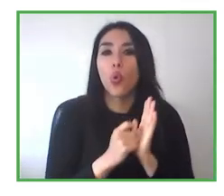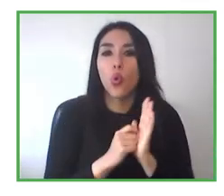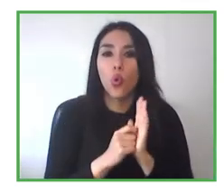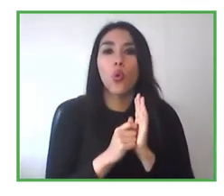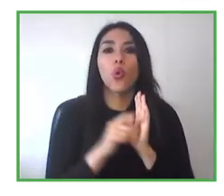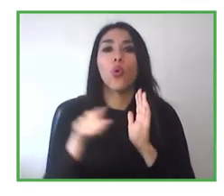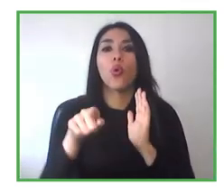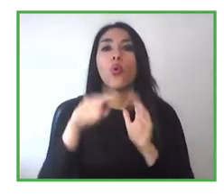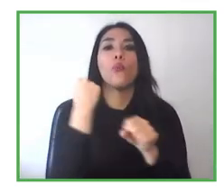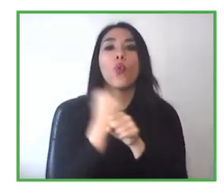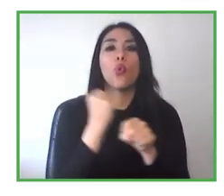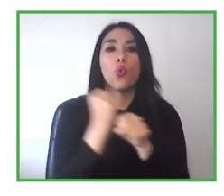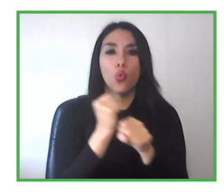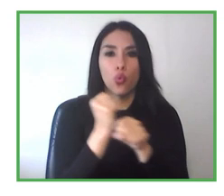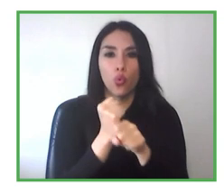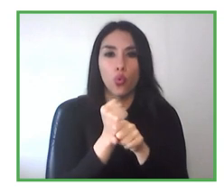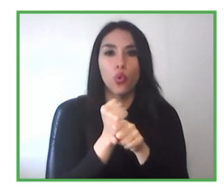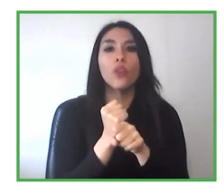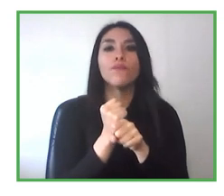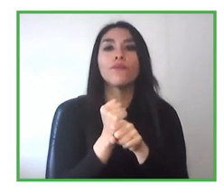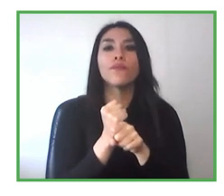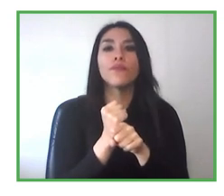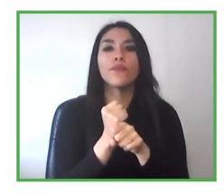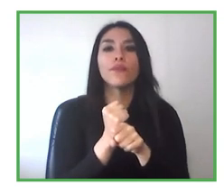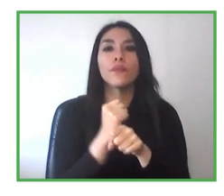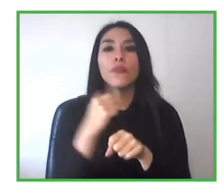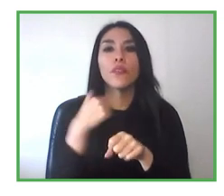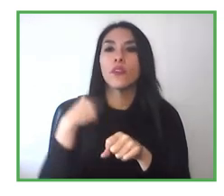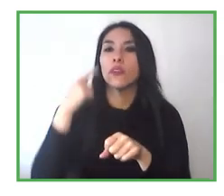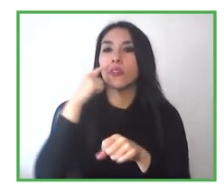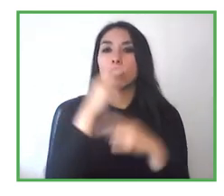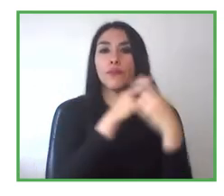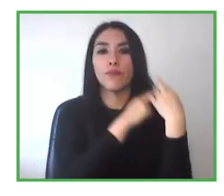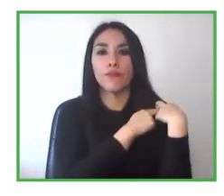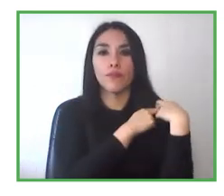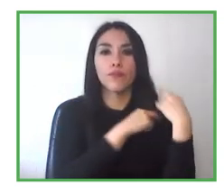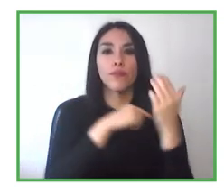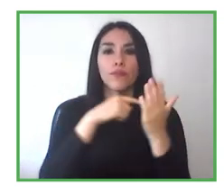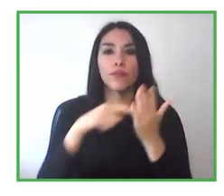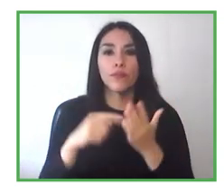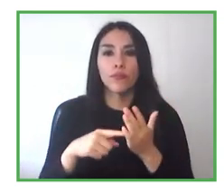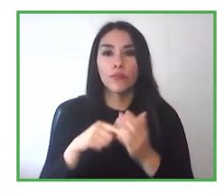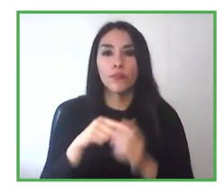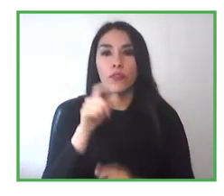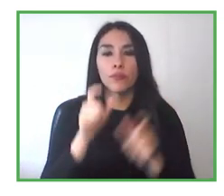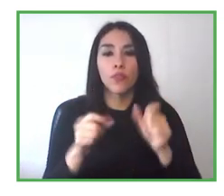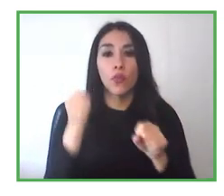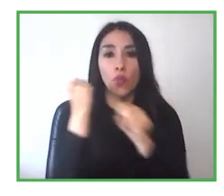and the assess the person as well.